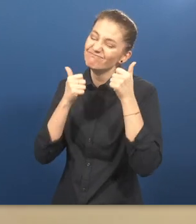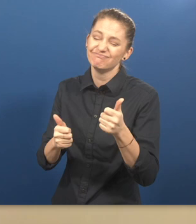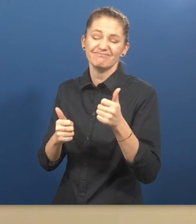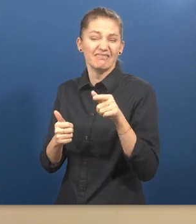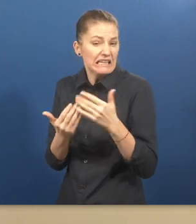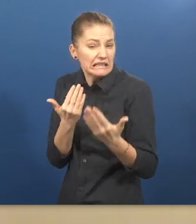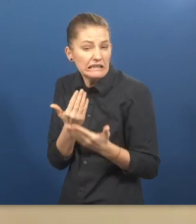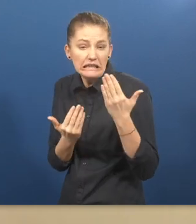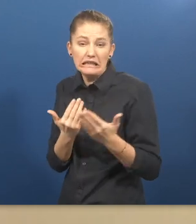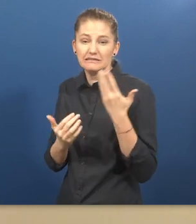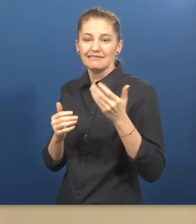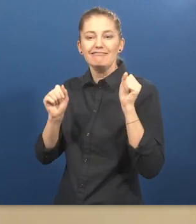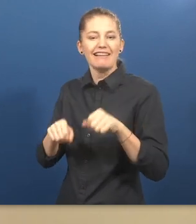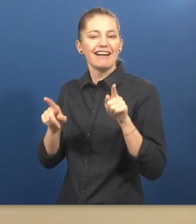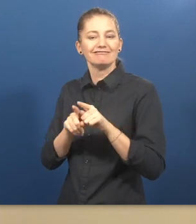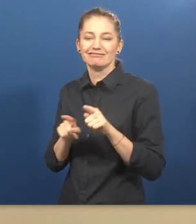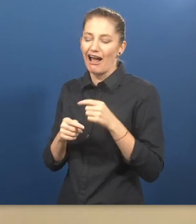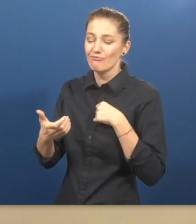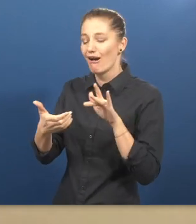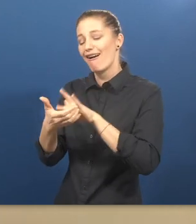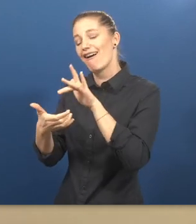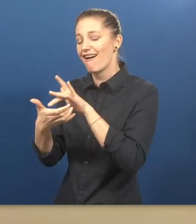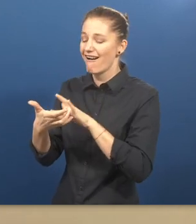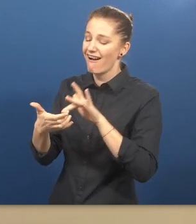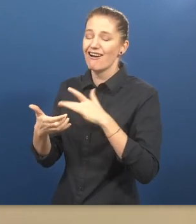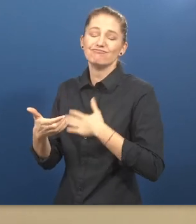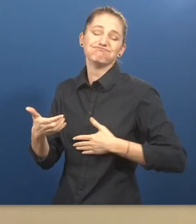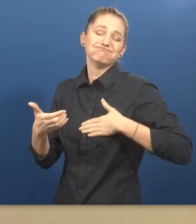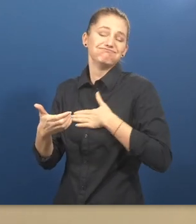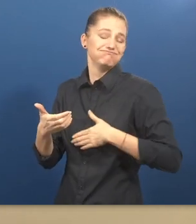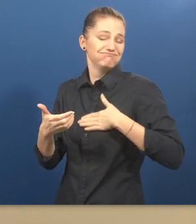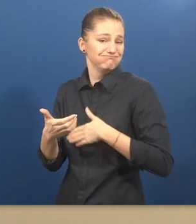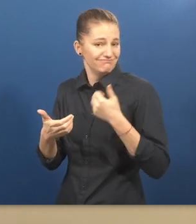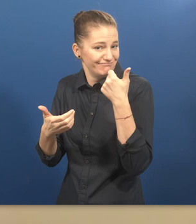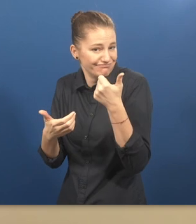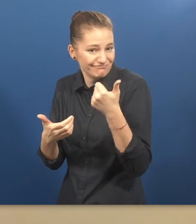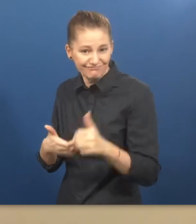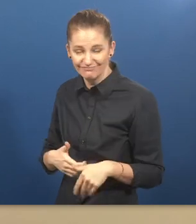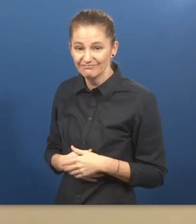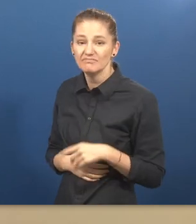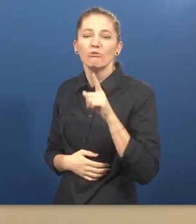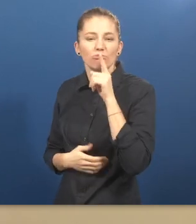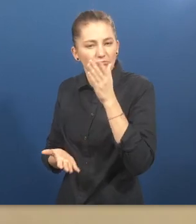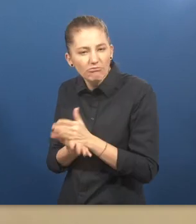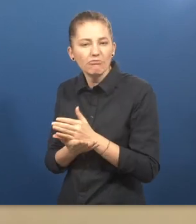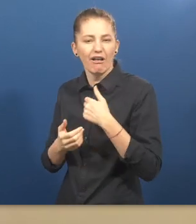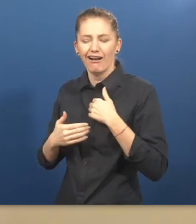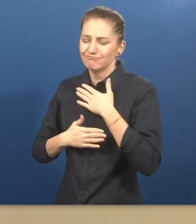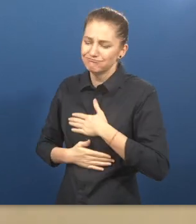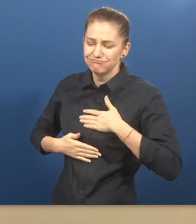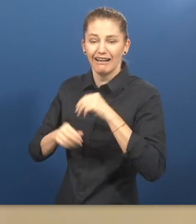easy and the elements of gamification makes it very fun. And it's very